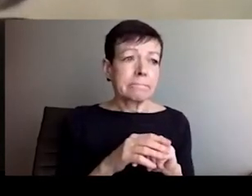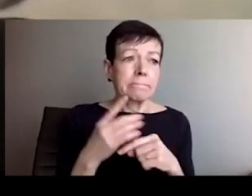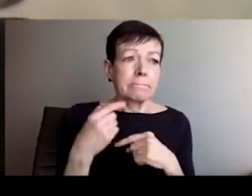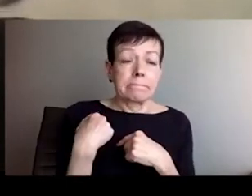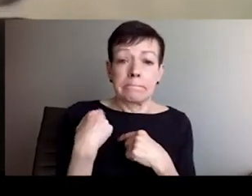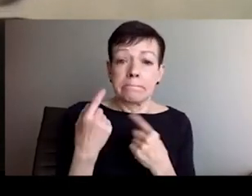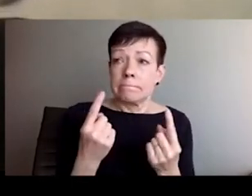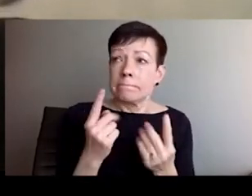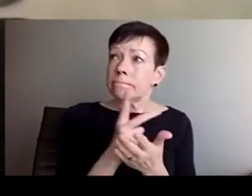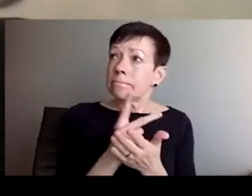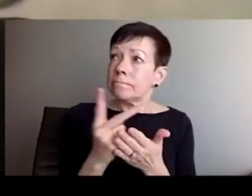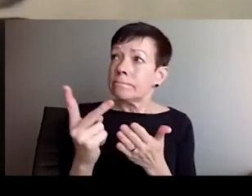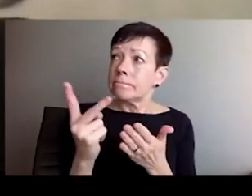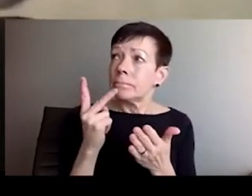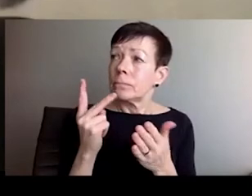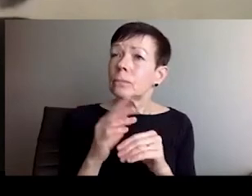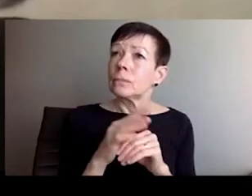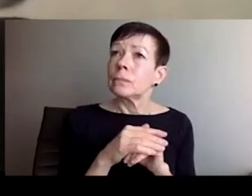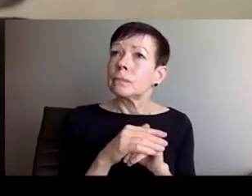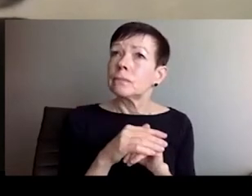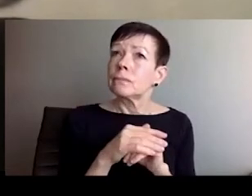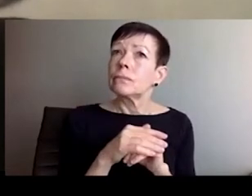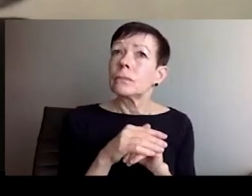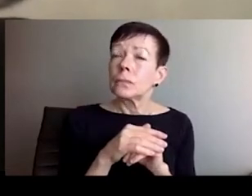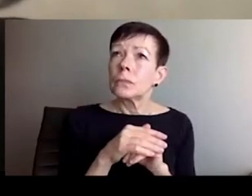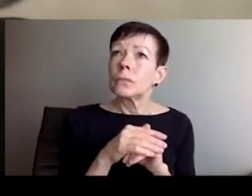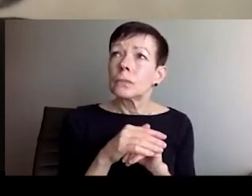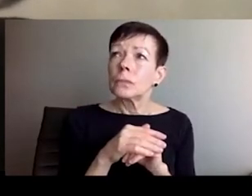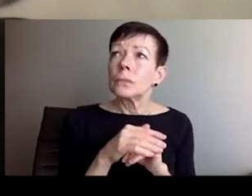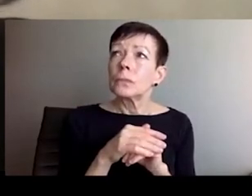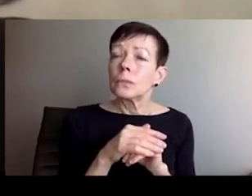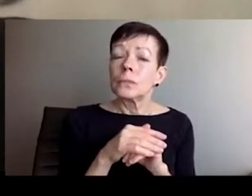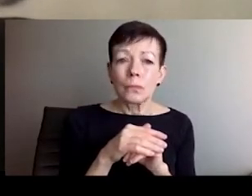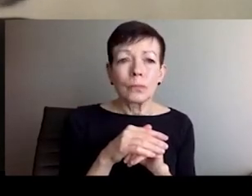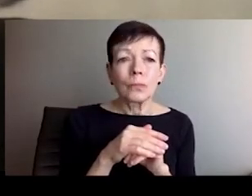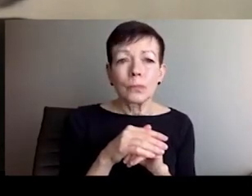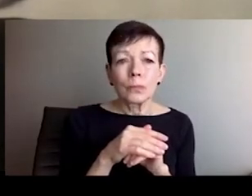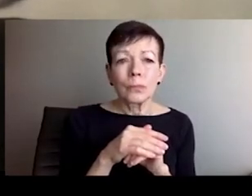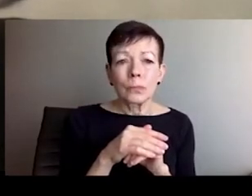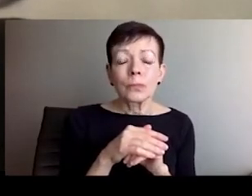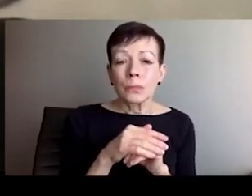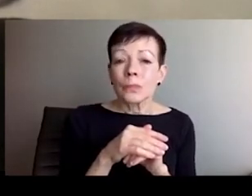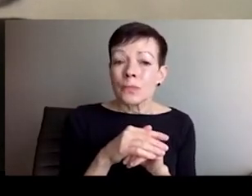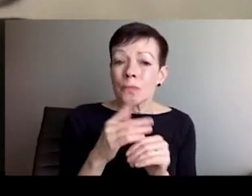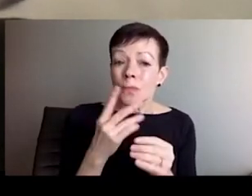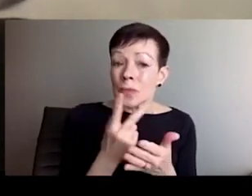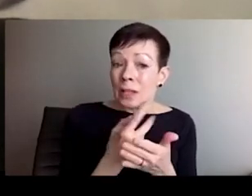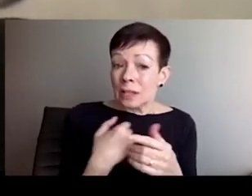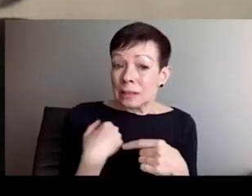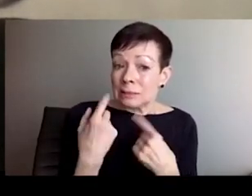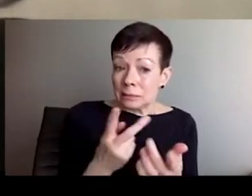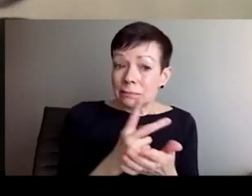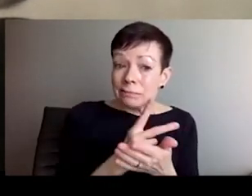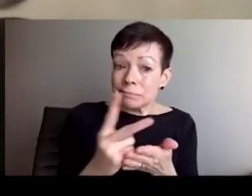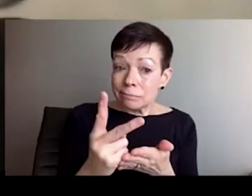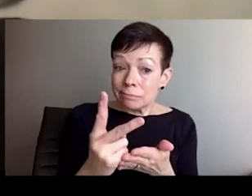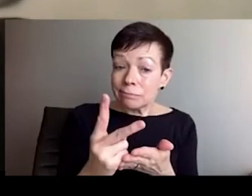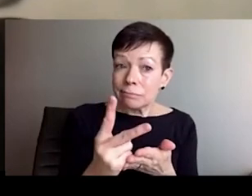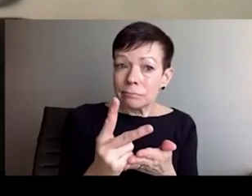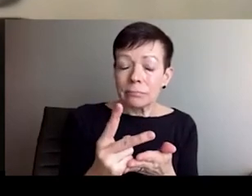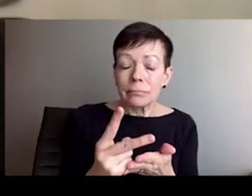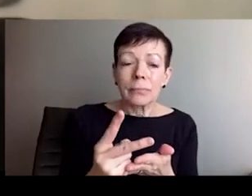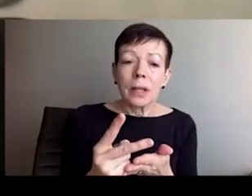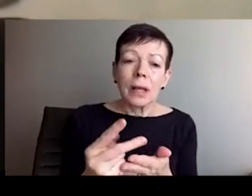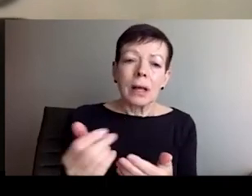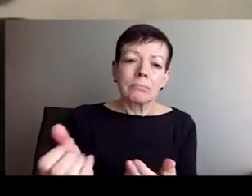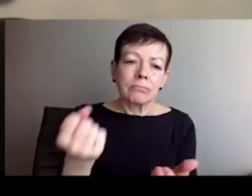communications we should hear or know about? Are there any dialogues taking place between Ukraine and Russian artists and intellectuals, knowing how perilous it